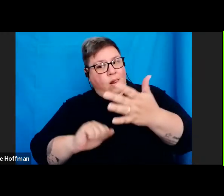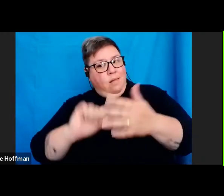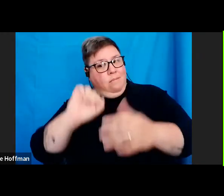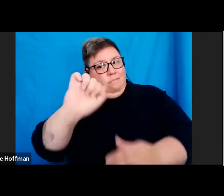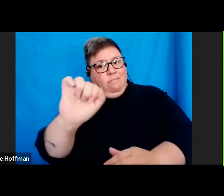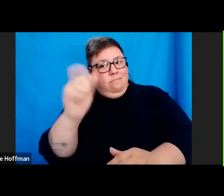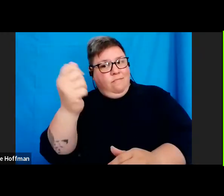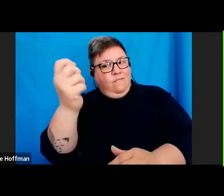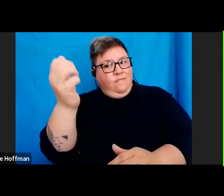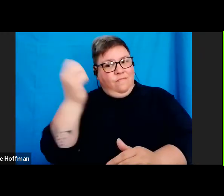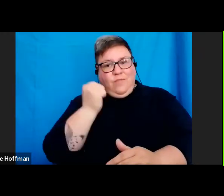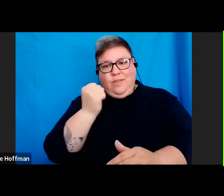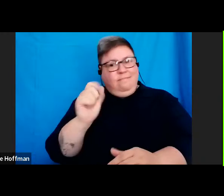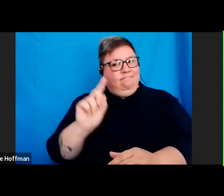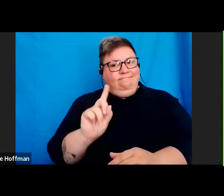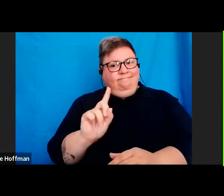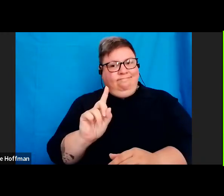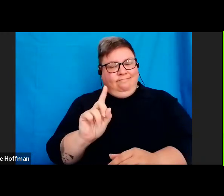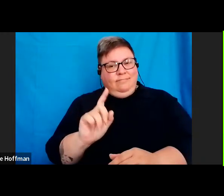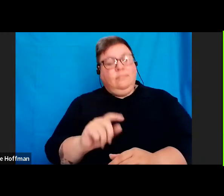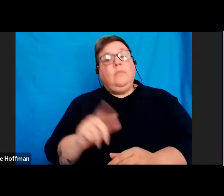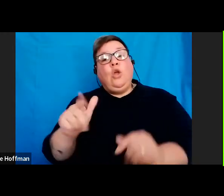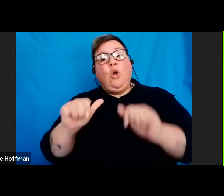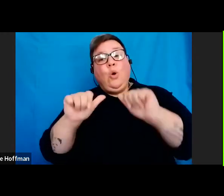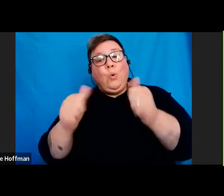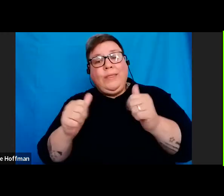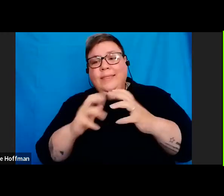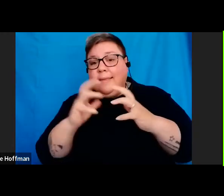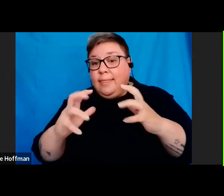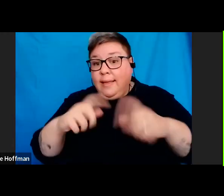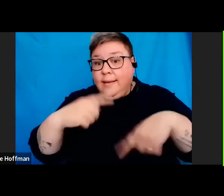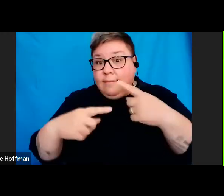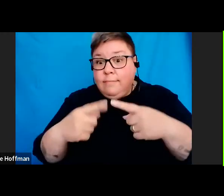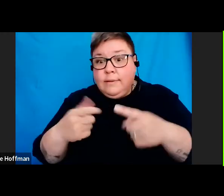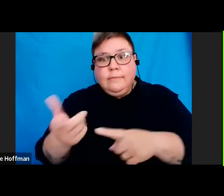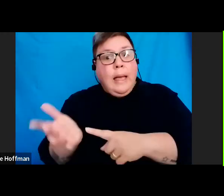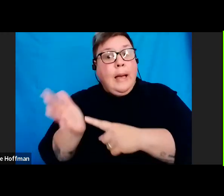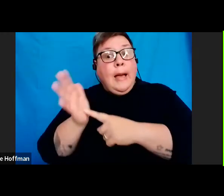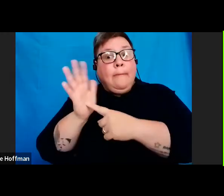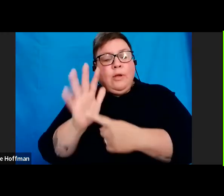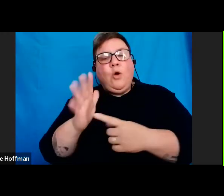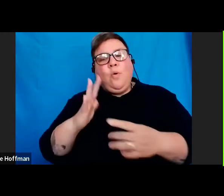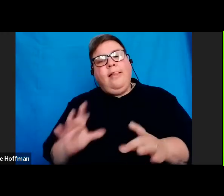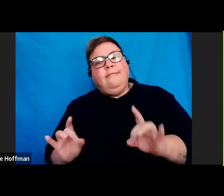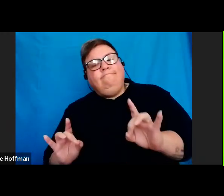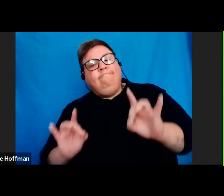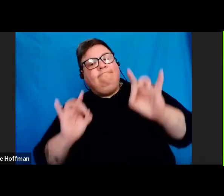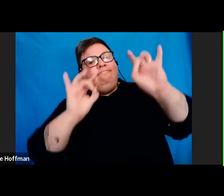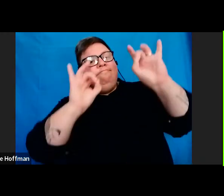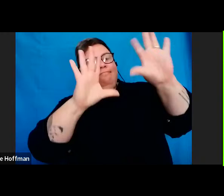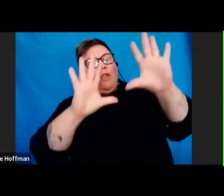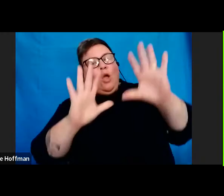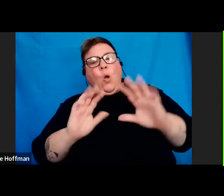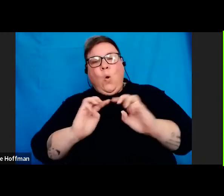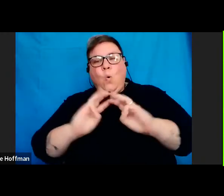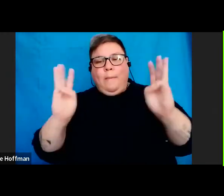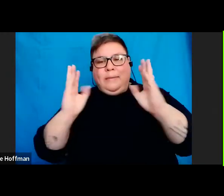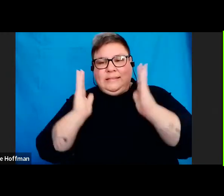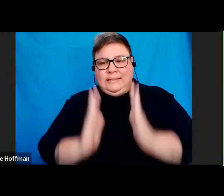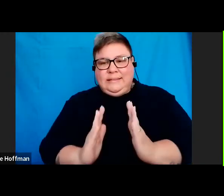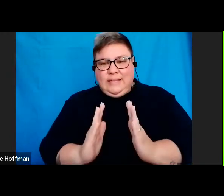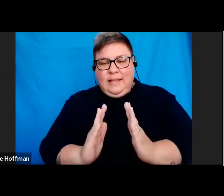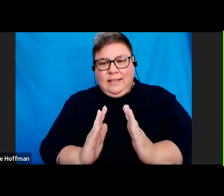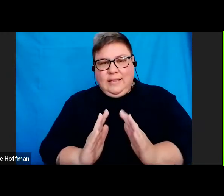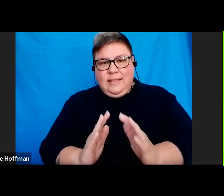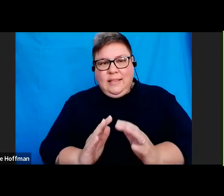Very helpful. The good thing, ladies and gentlemen, the presentation will be loaded on our website for your ease of reference. Ayanda,